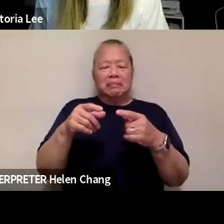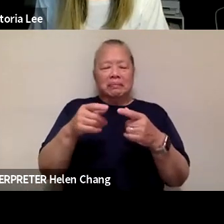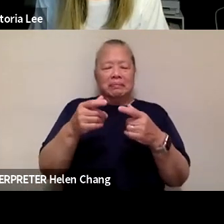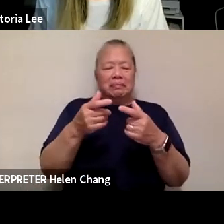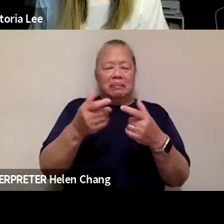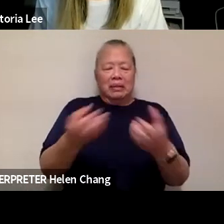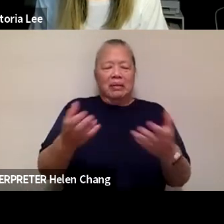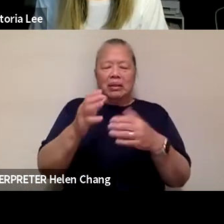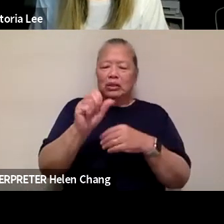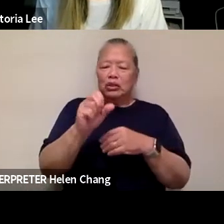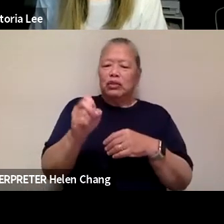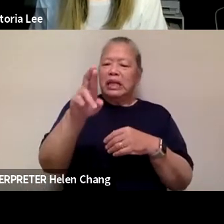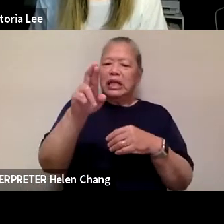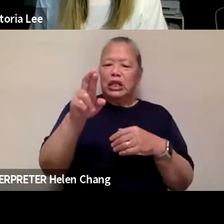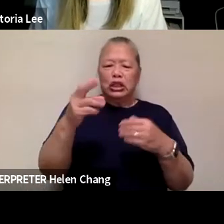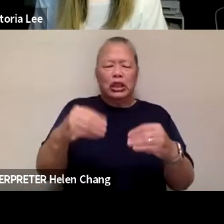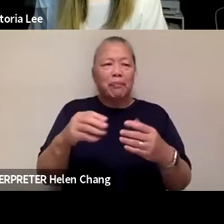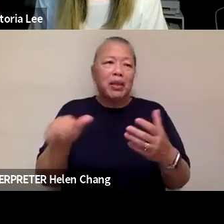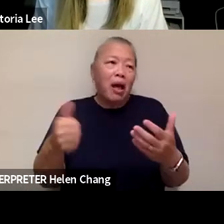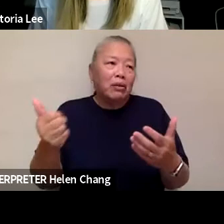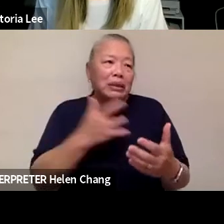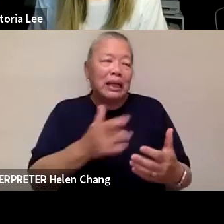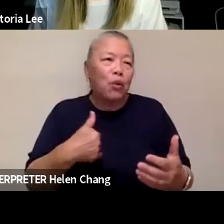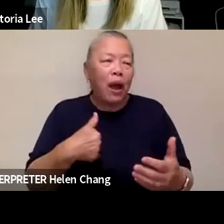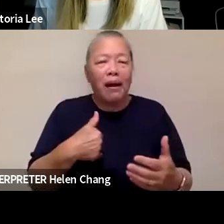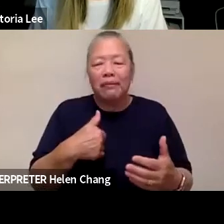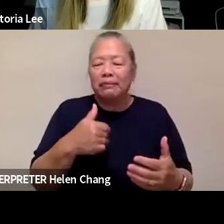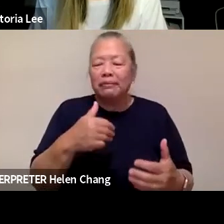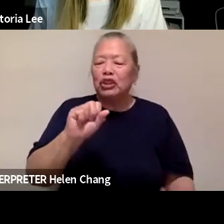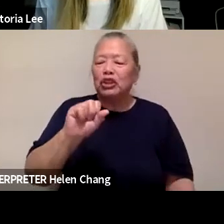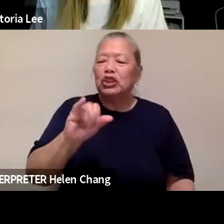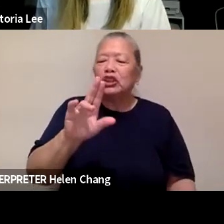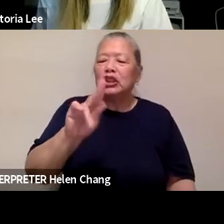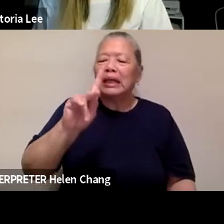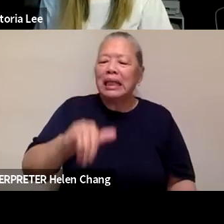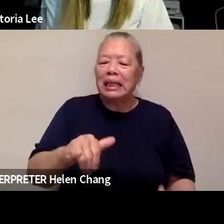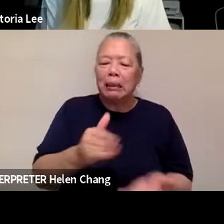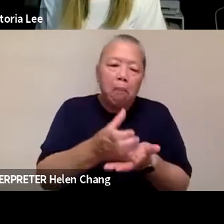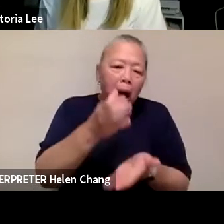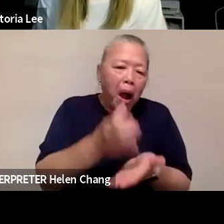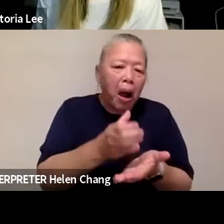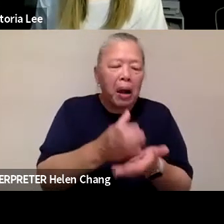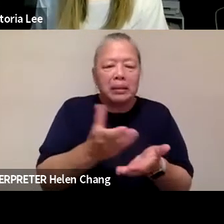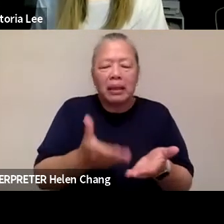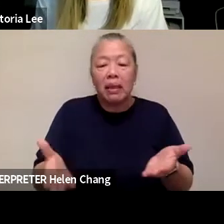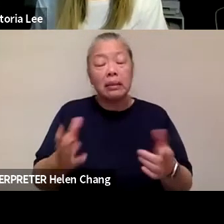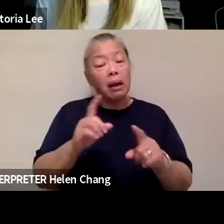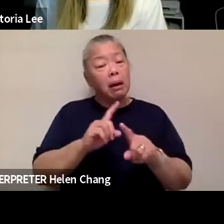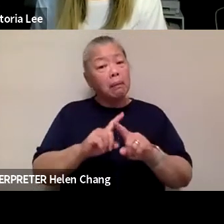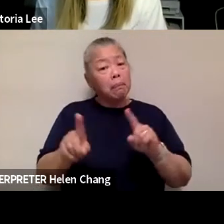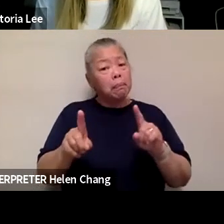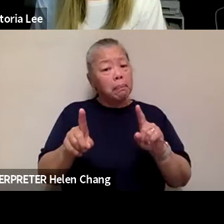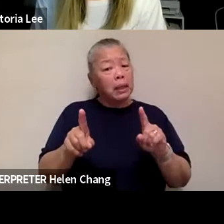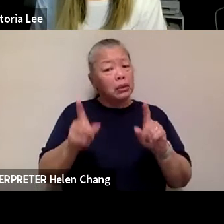t-shirt mugs and all that. And so go to Chinatown. Go to your local Chinatown,